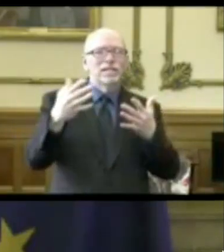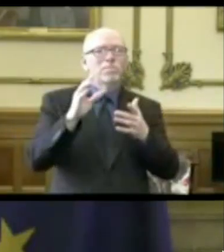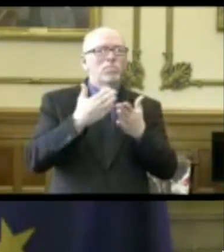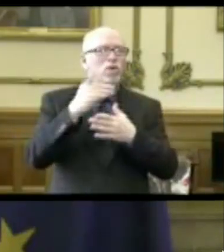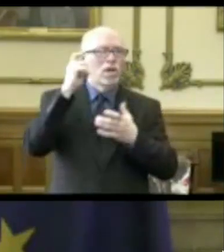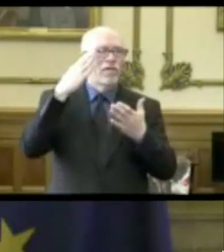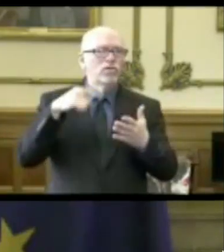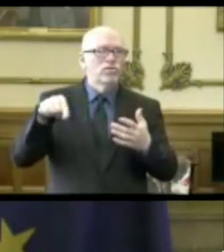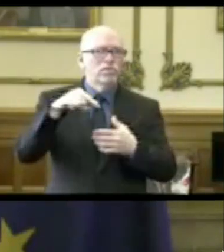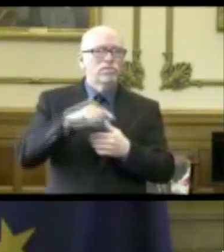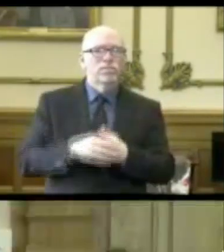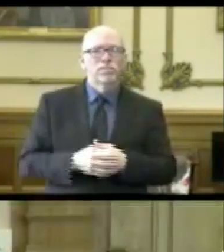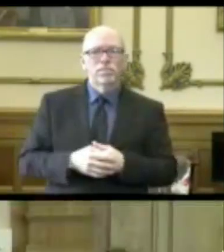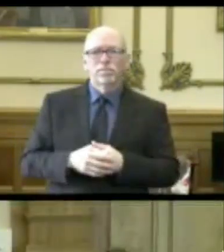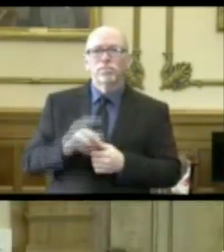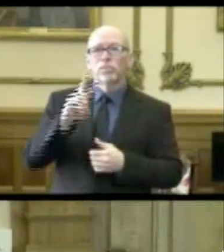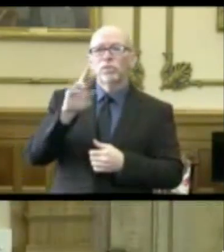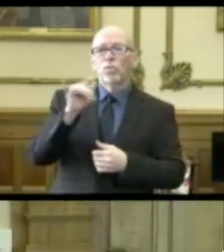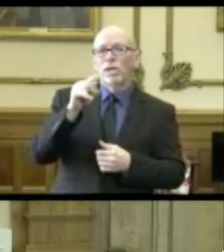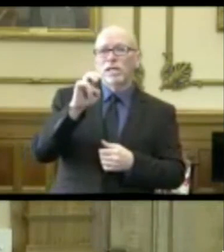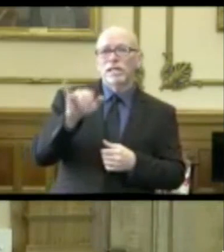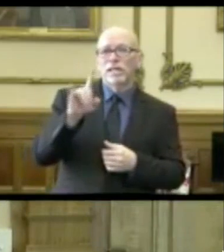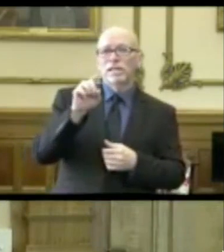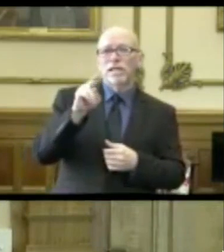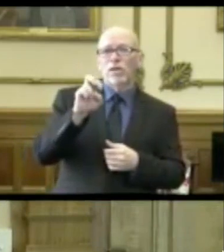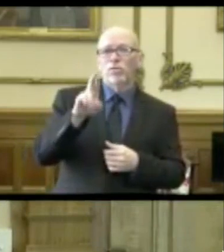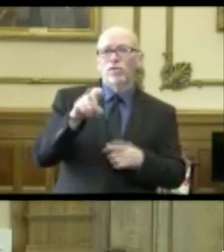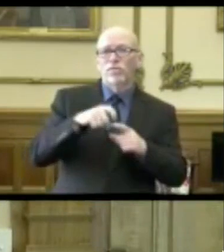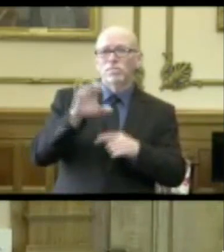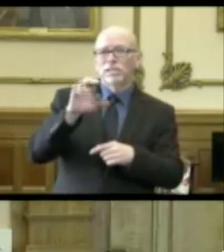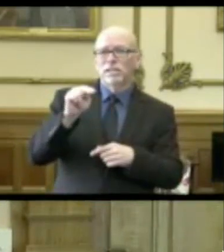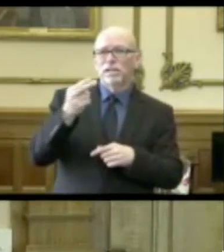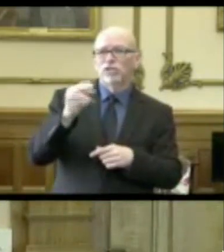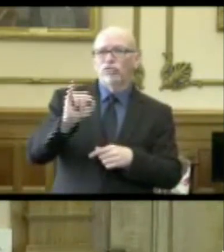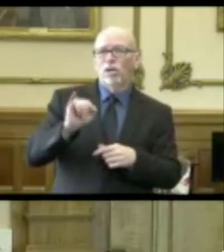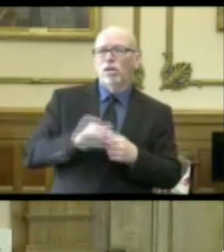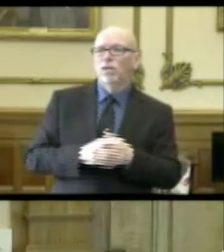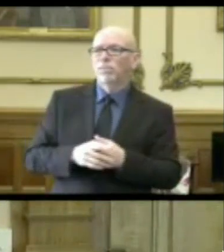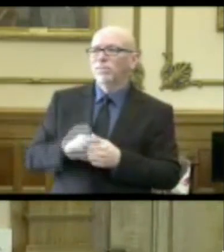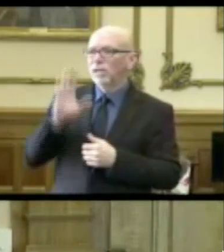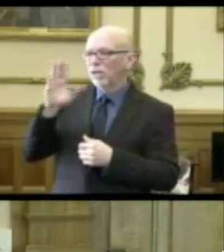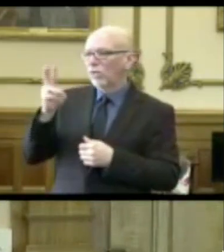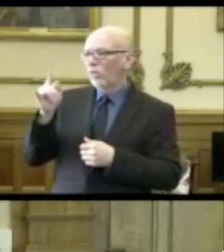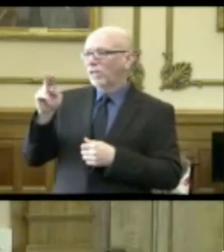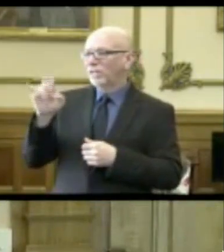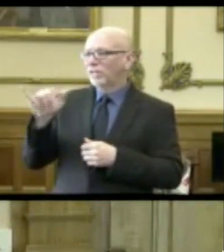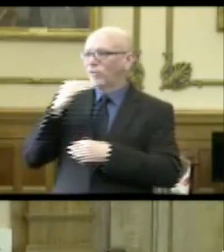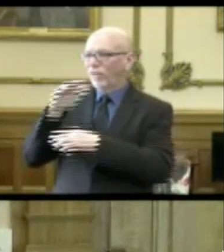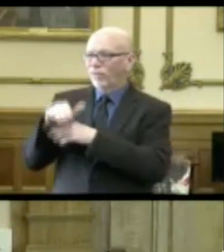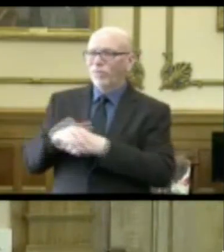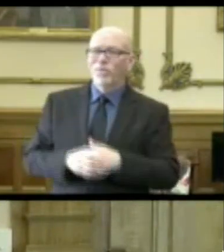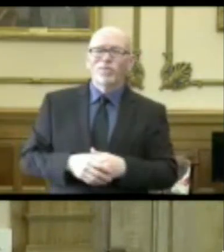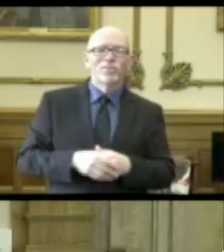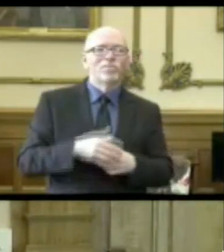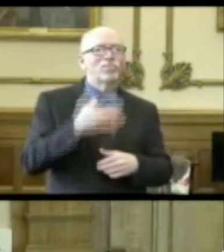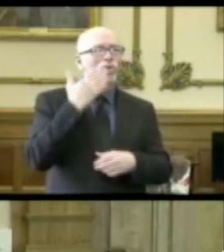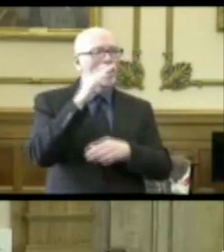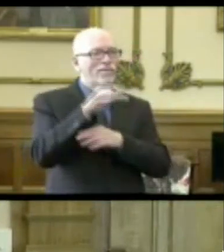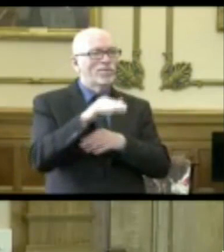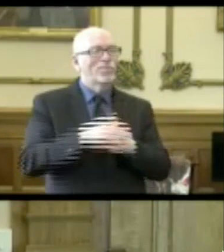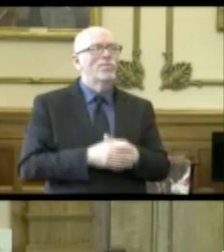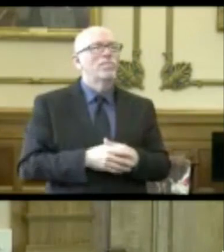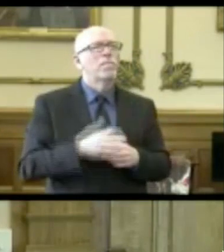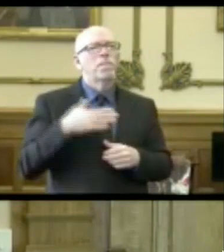governors. Whitney Downer, CNHI. Hello, Whitney. Good afternoon. Good afternoon.